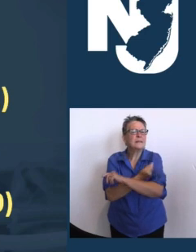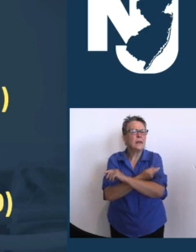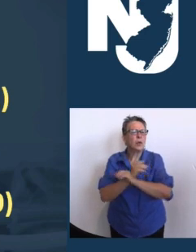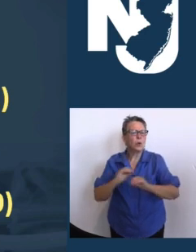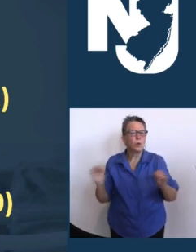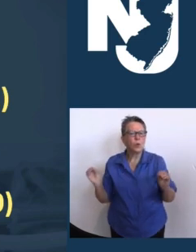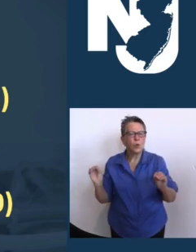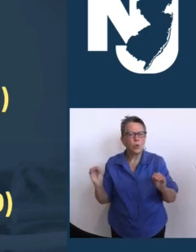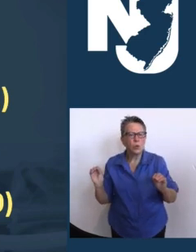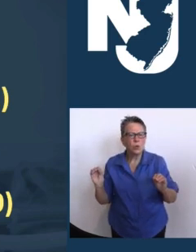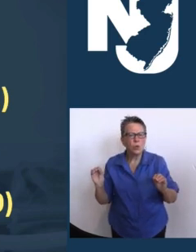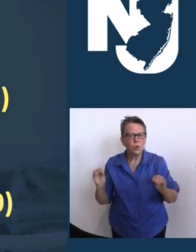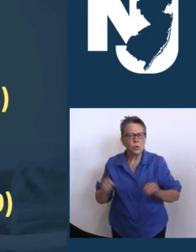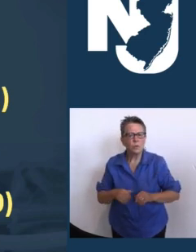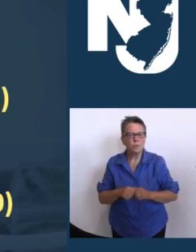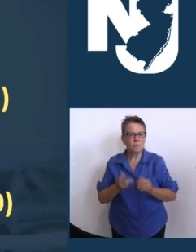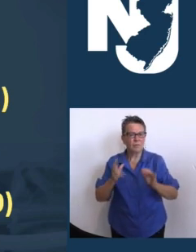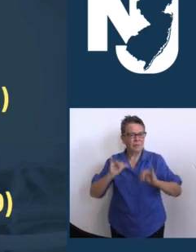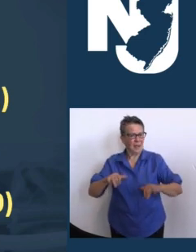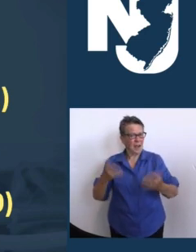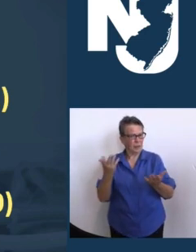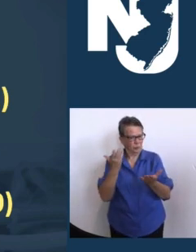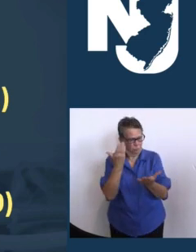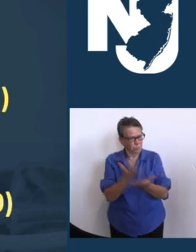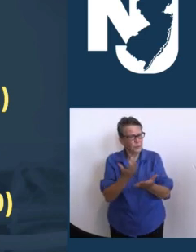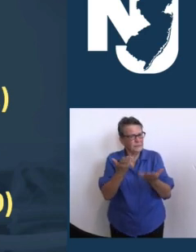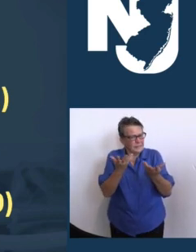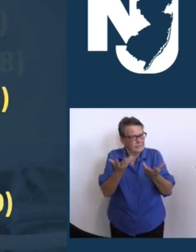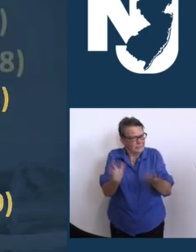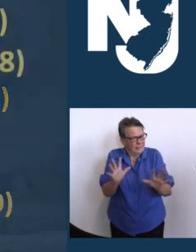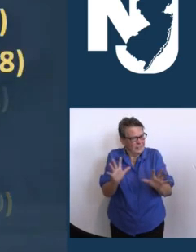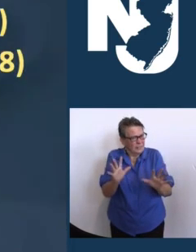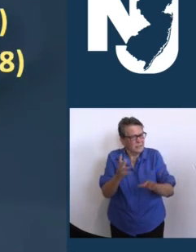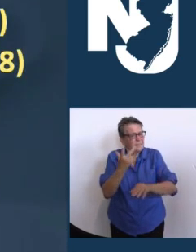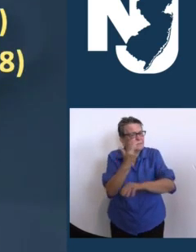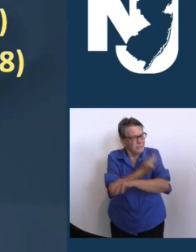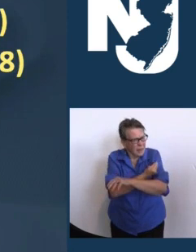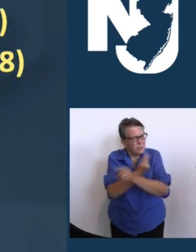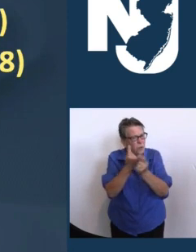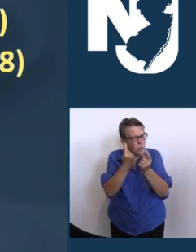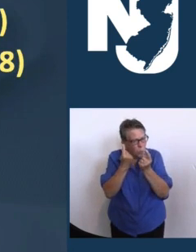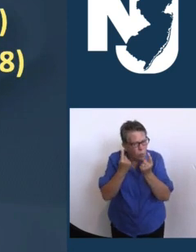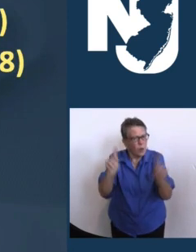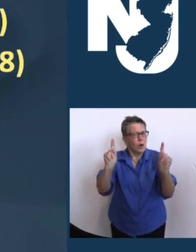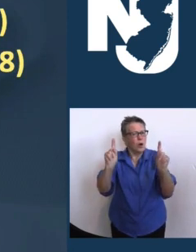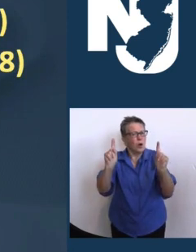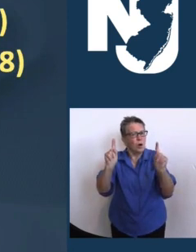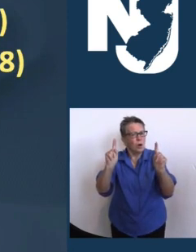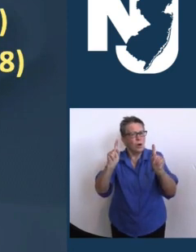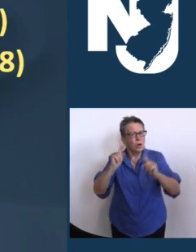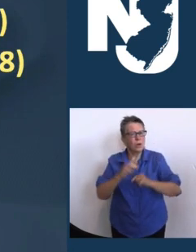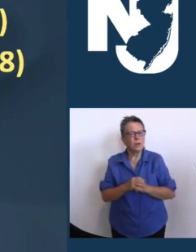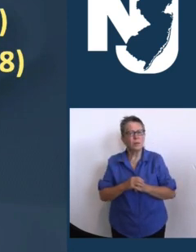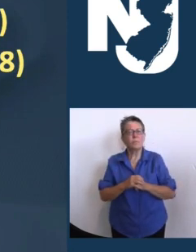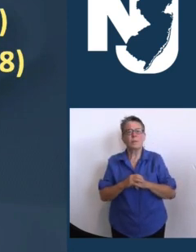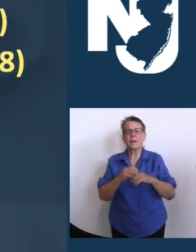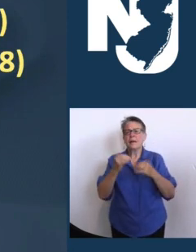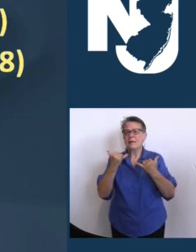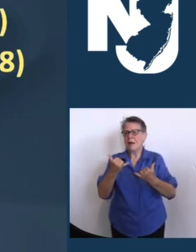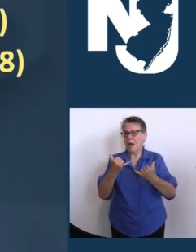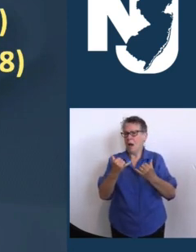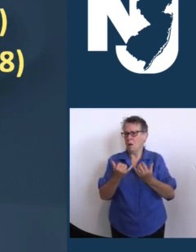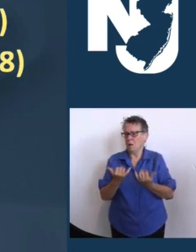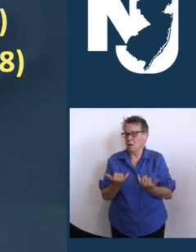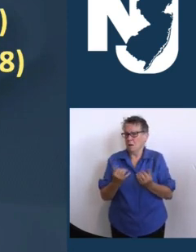data. The vaccines work and they work well. Now here are the case numbers for today, including the positivity